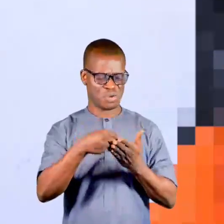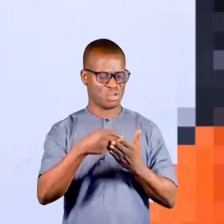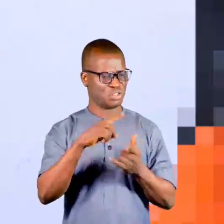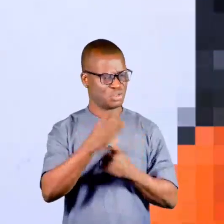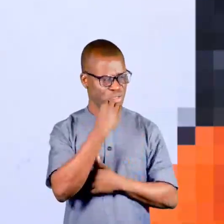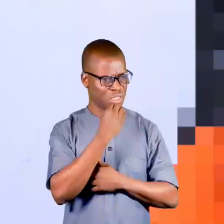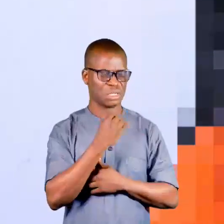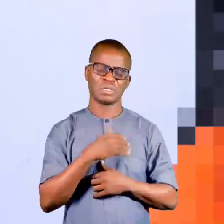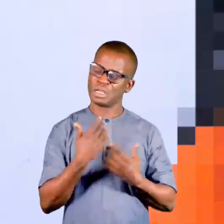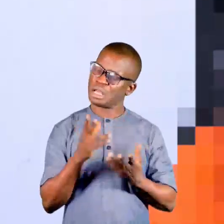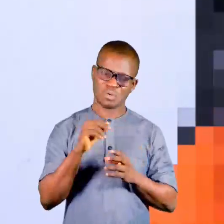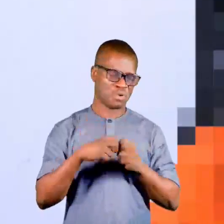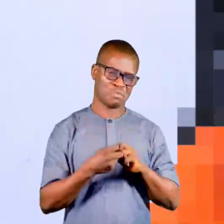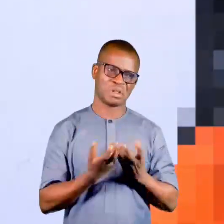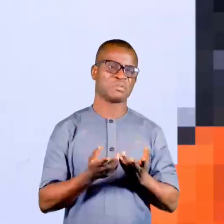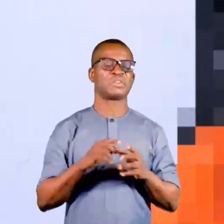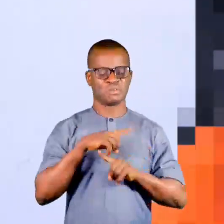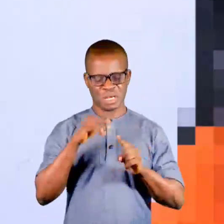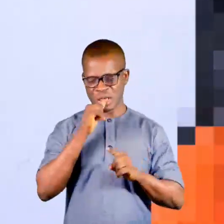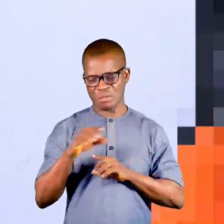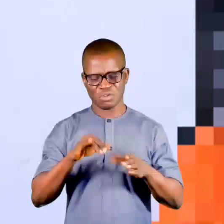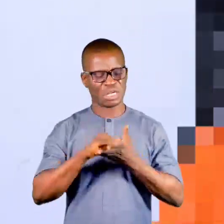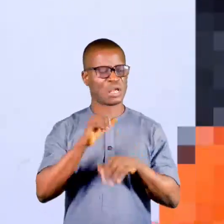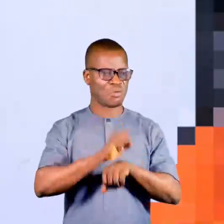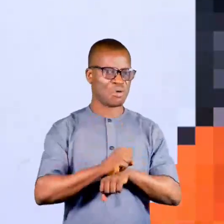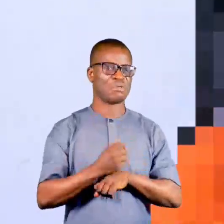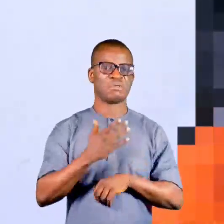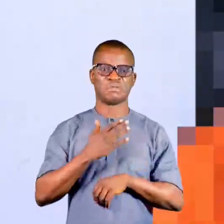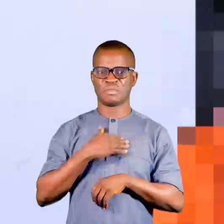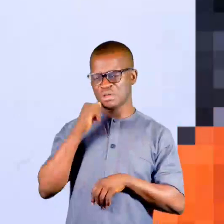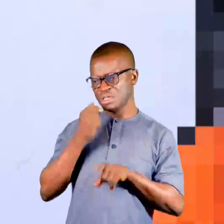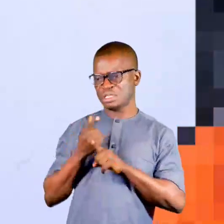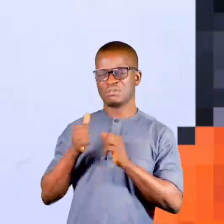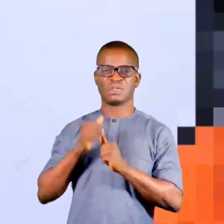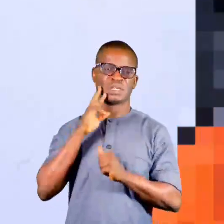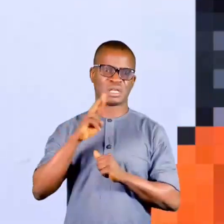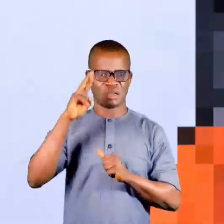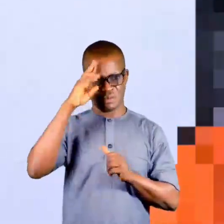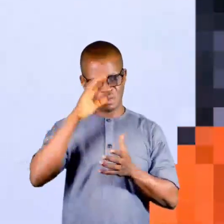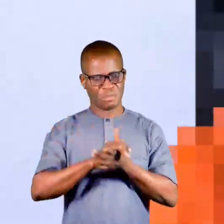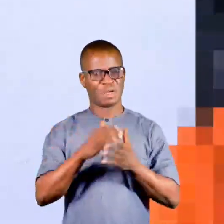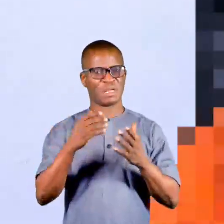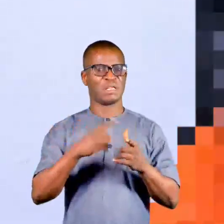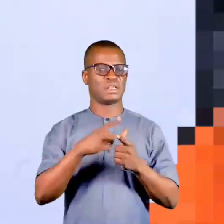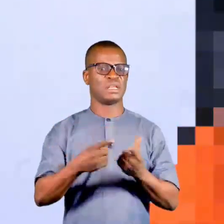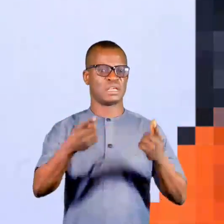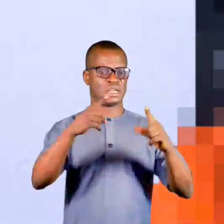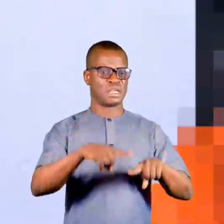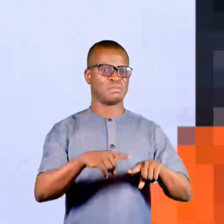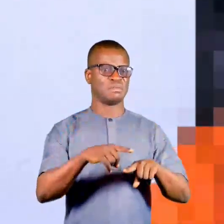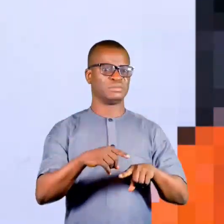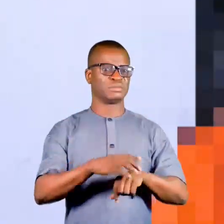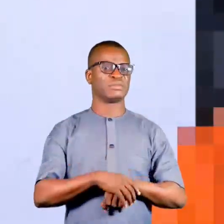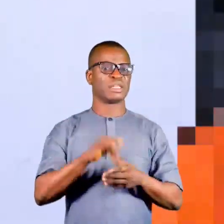can use the money and eat. And I said yes, when I'm doing the job. My mommy's sister with her husband, then I came.